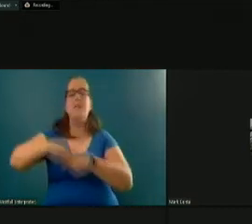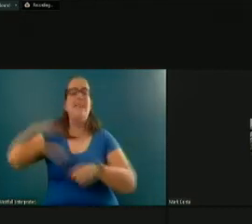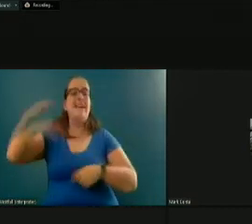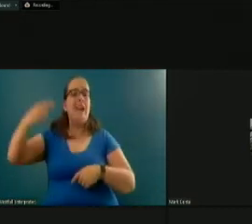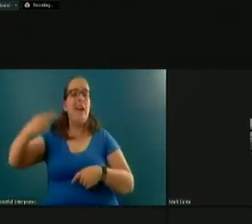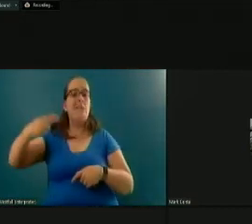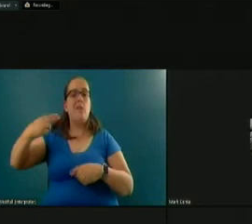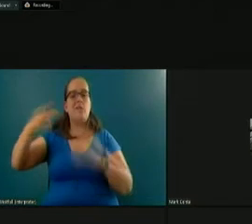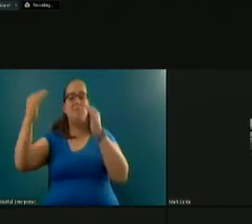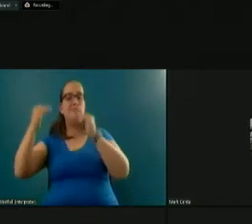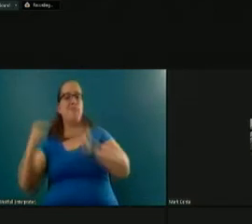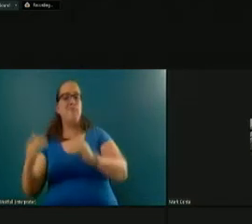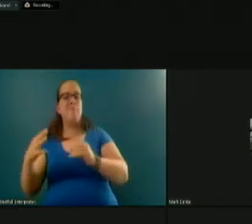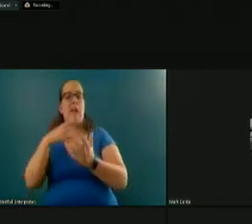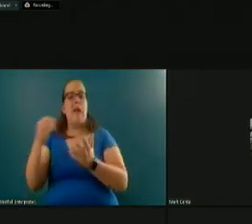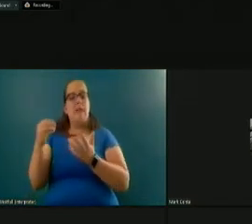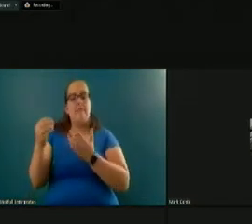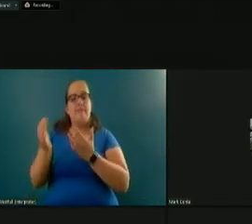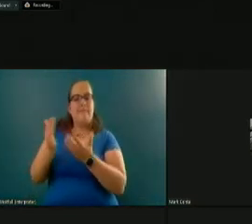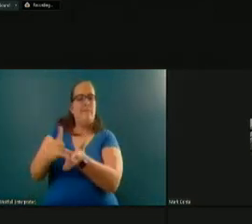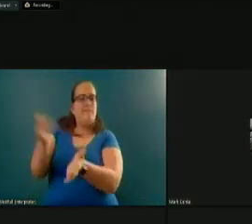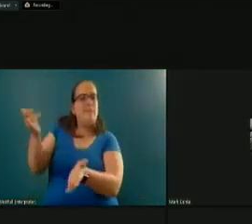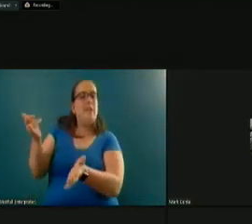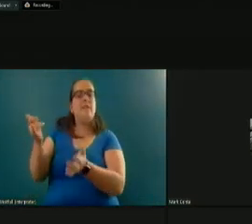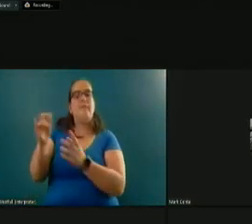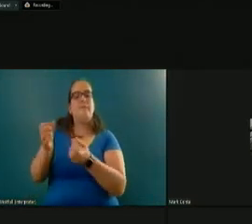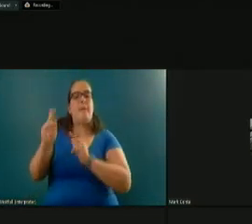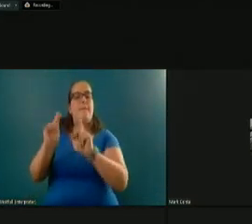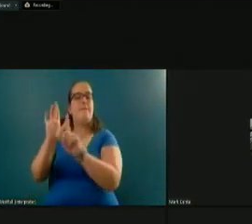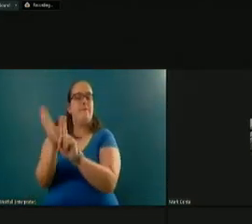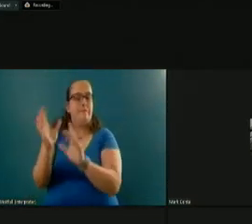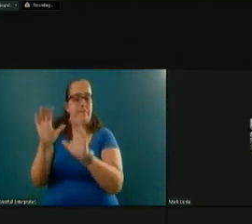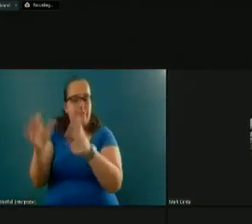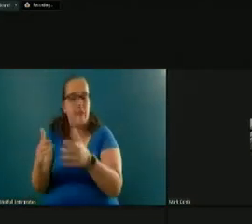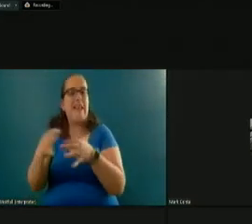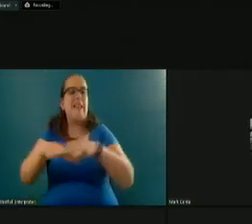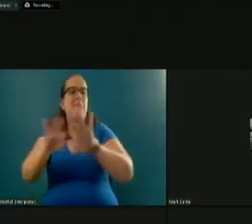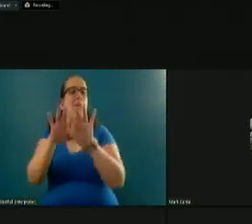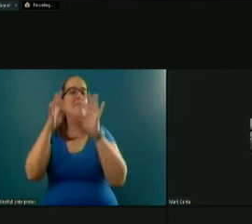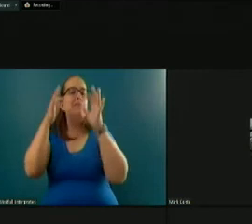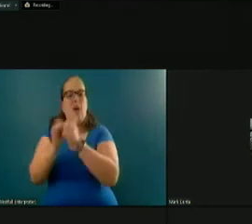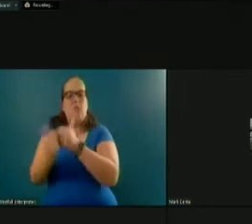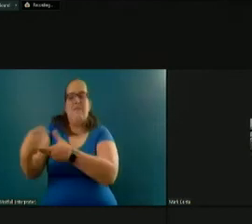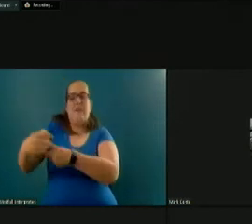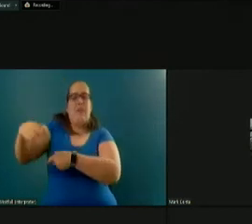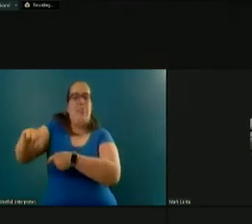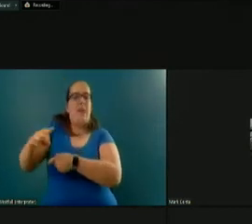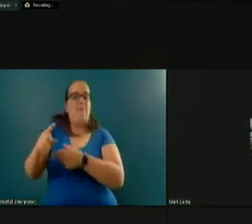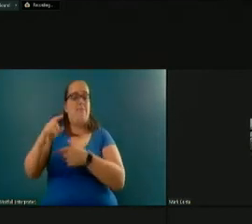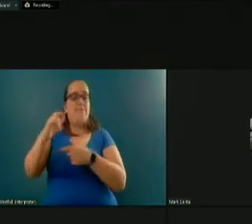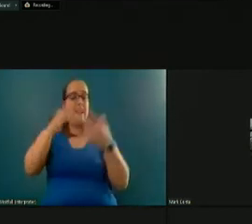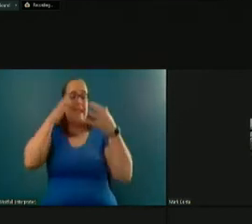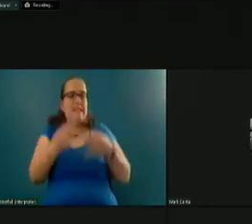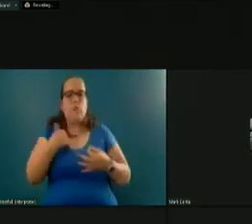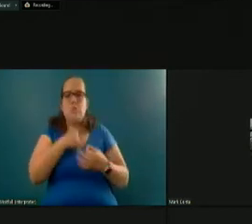marginalized and vulnerable populations in the important decisions that we make every day. We're midway through that process